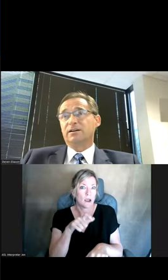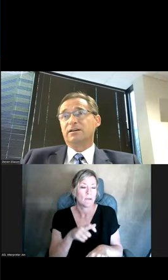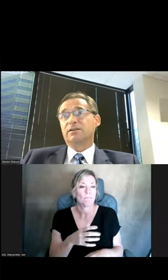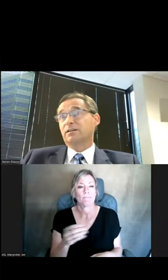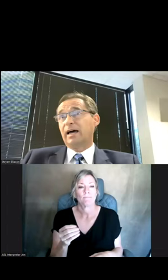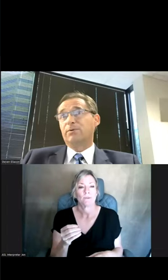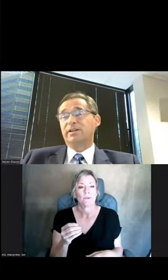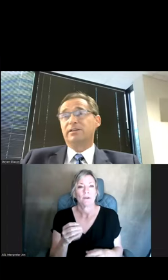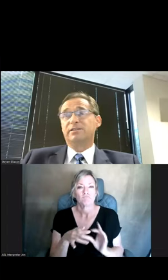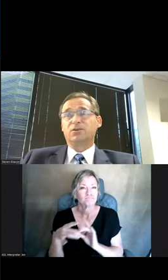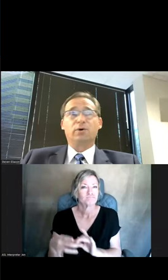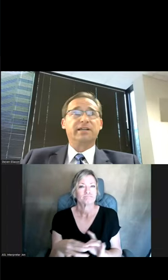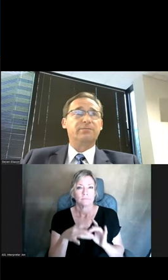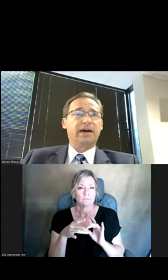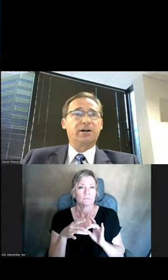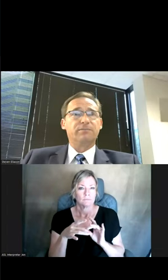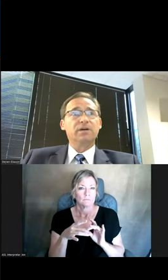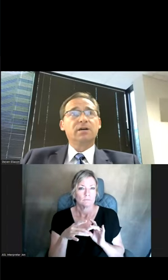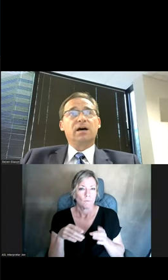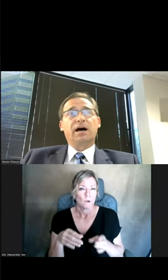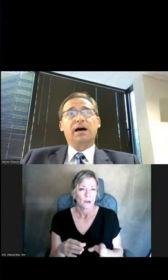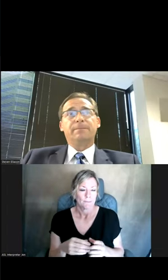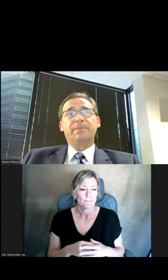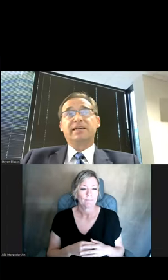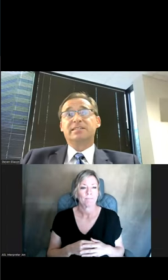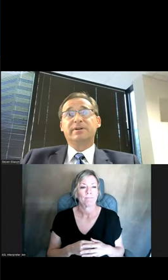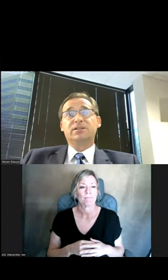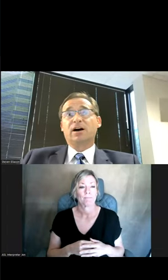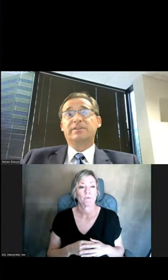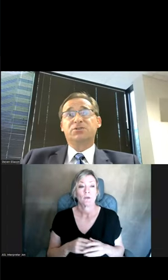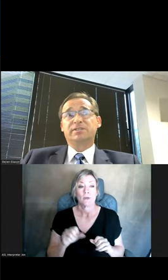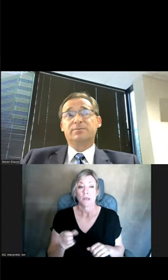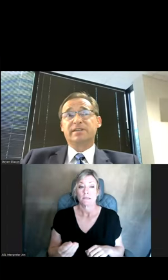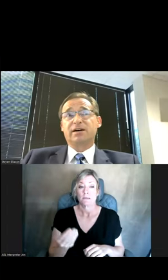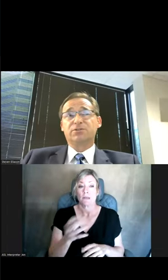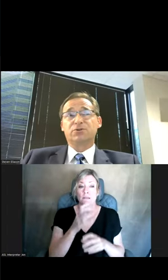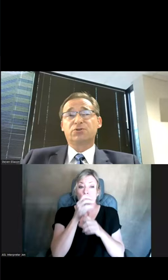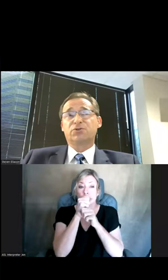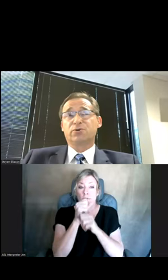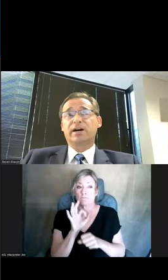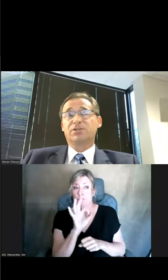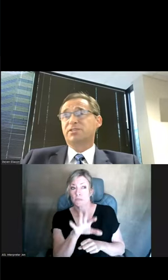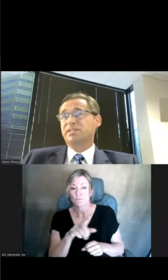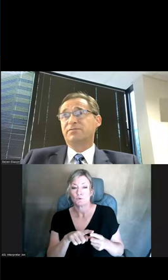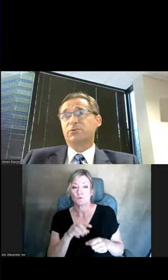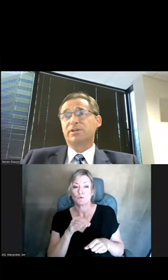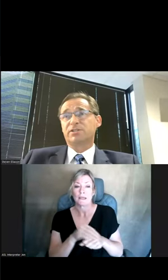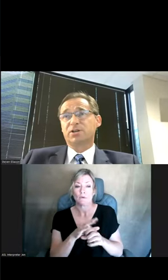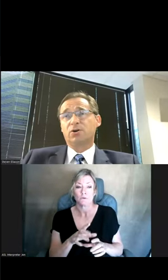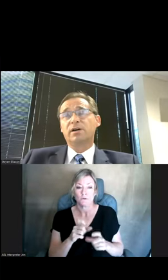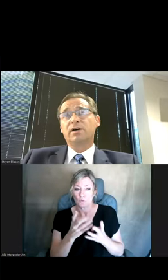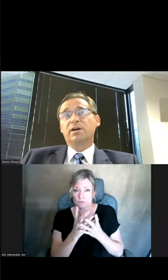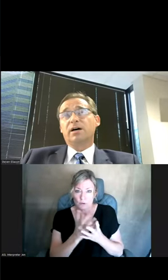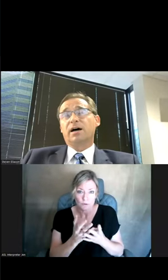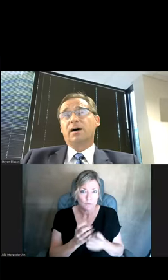collaborated, coordinated manner. They can submit confidential tips to counselors who triage the safety risk.